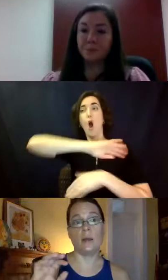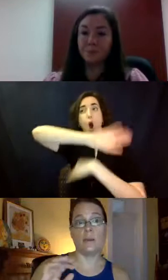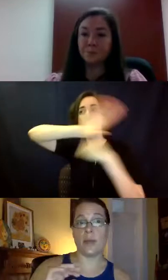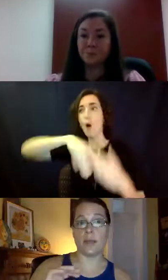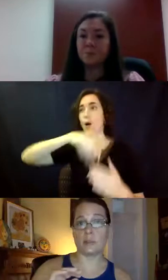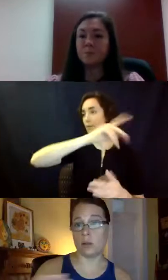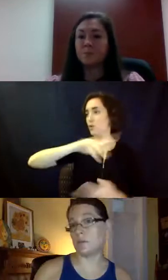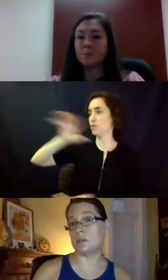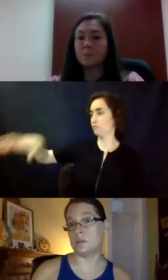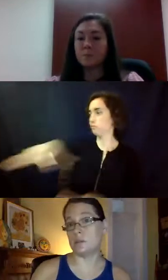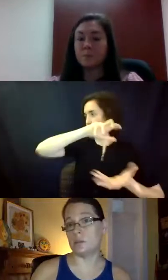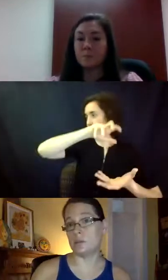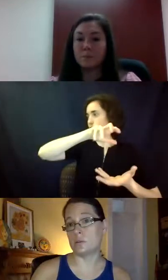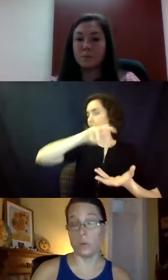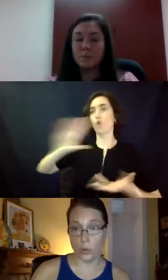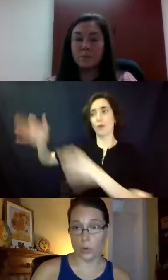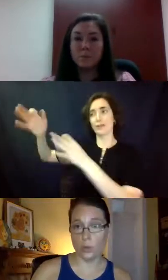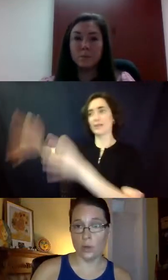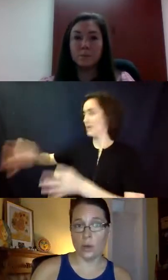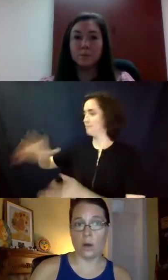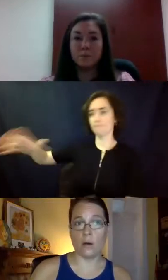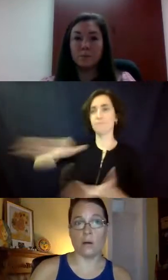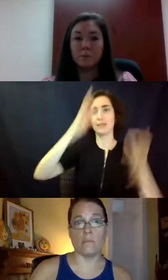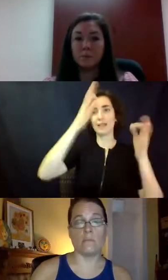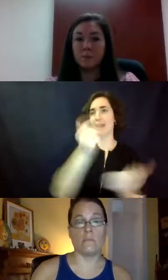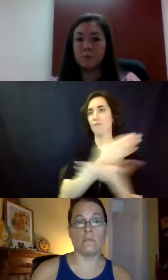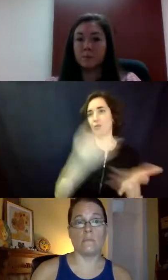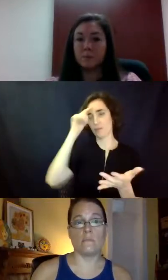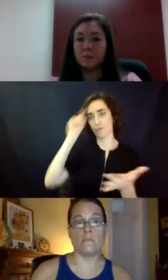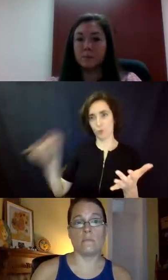makes all of the decisions for you. Um,